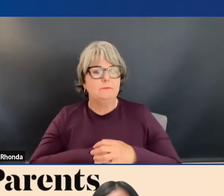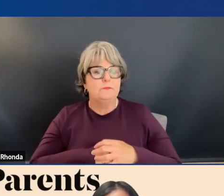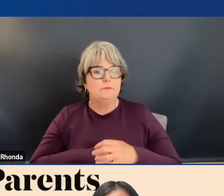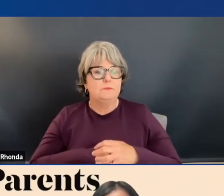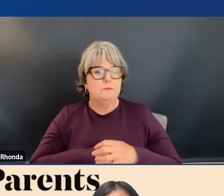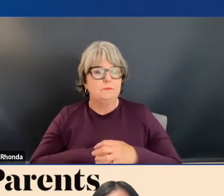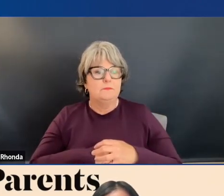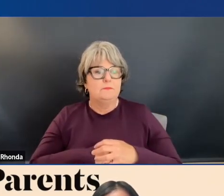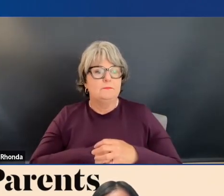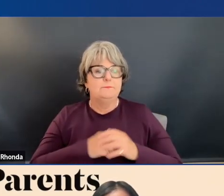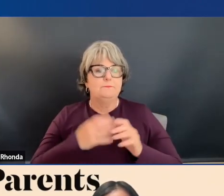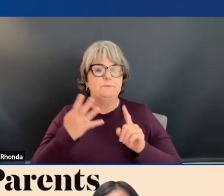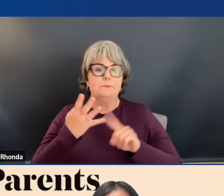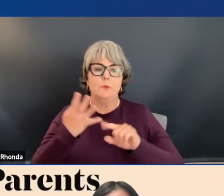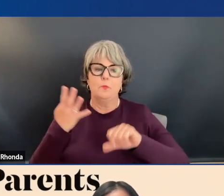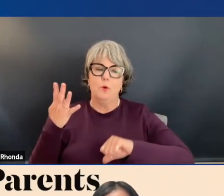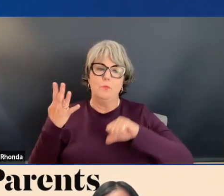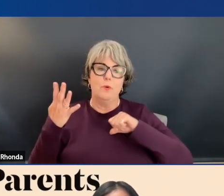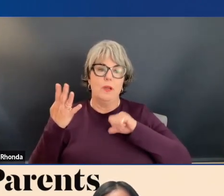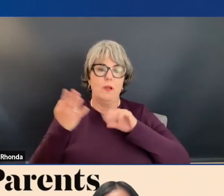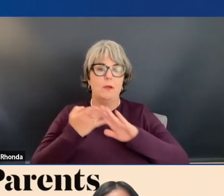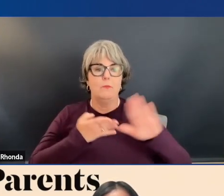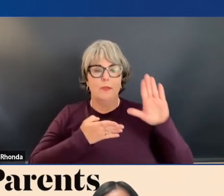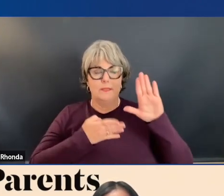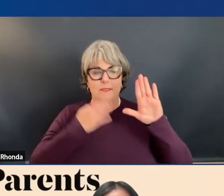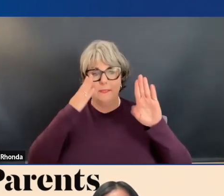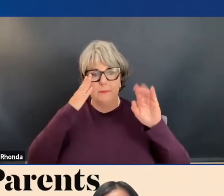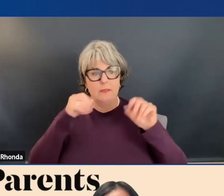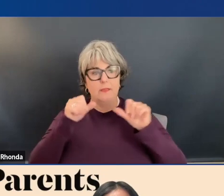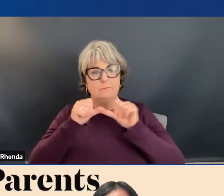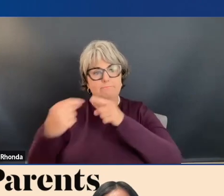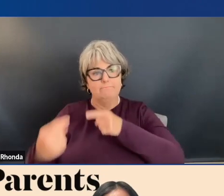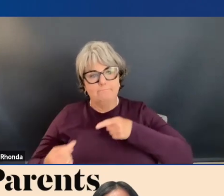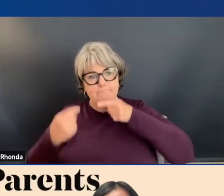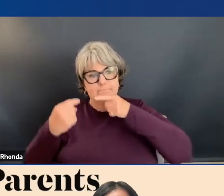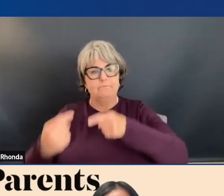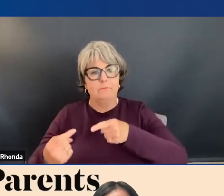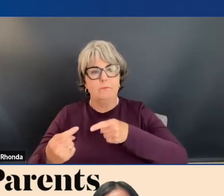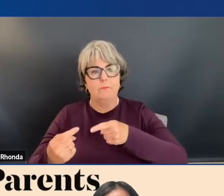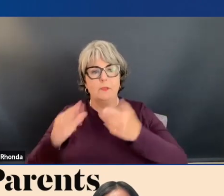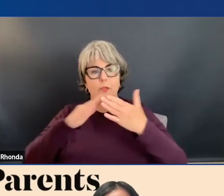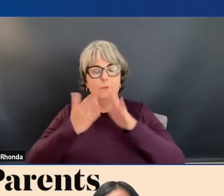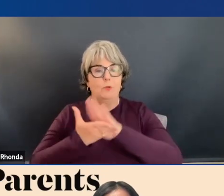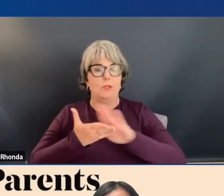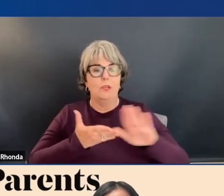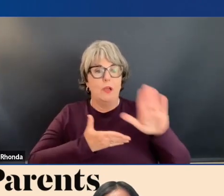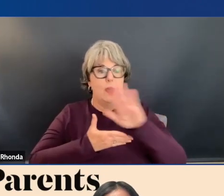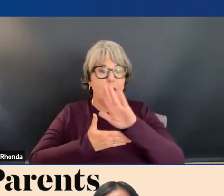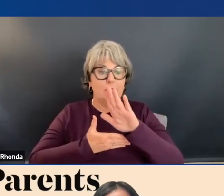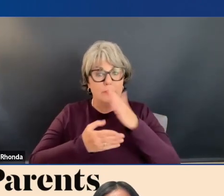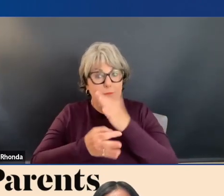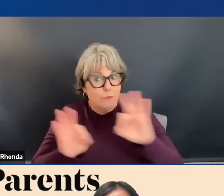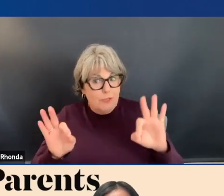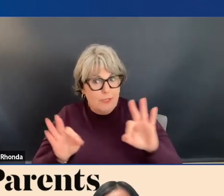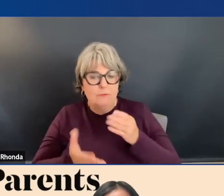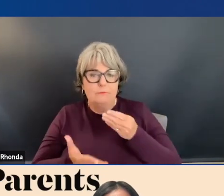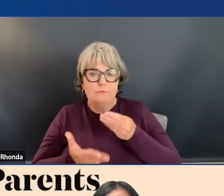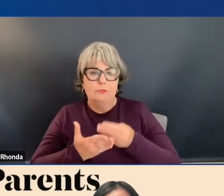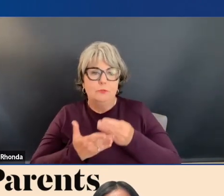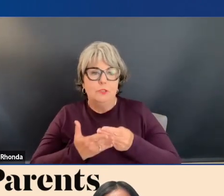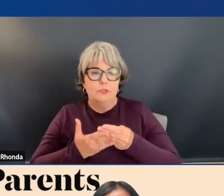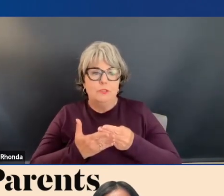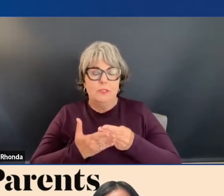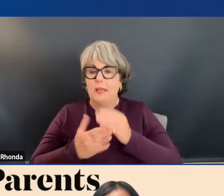Fourth, we're proud that President Biden continues to fight to make community college tuition free. And